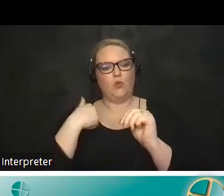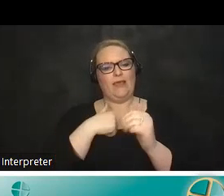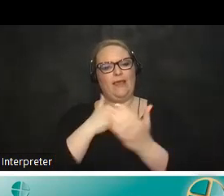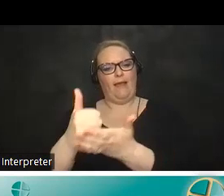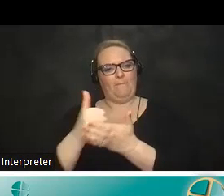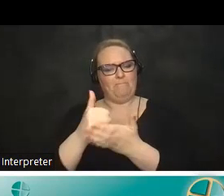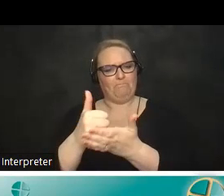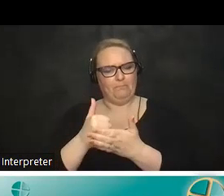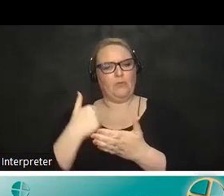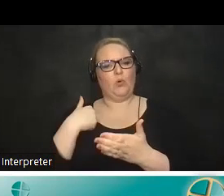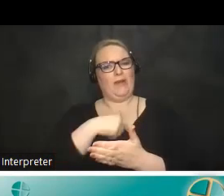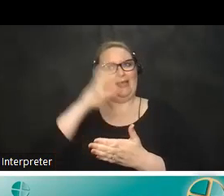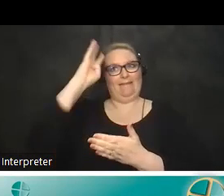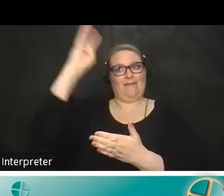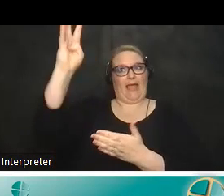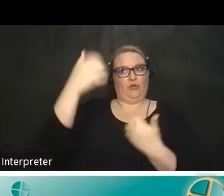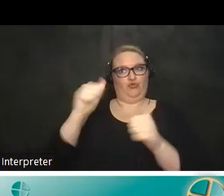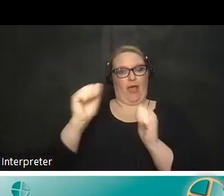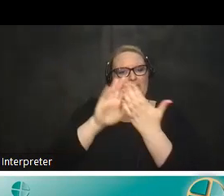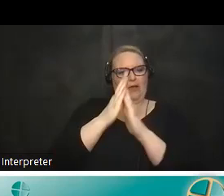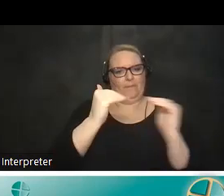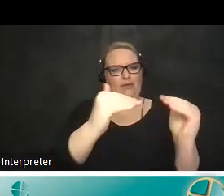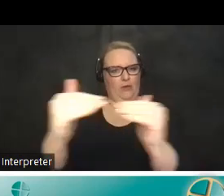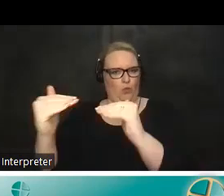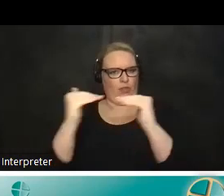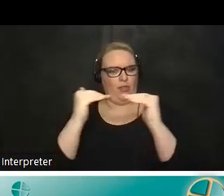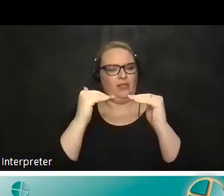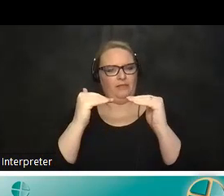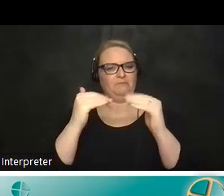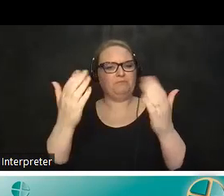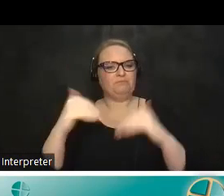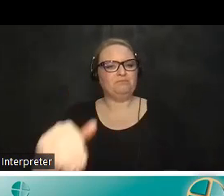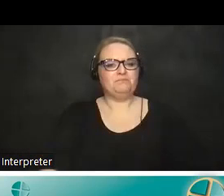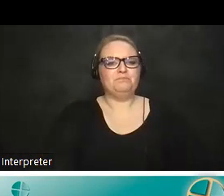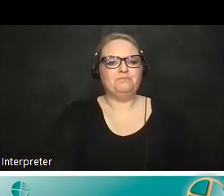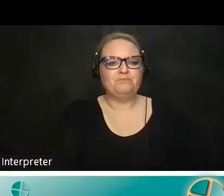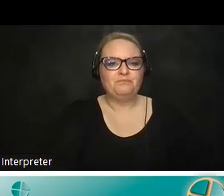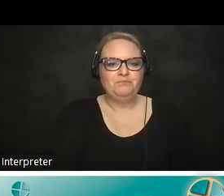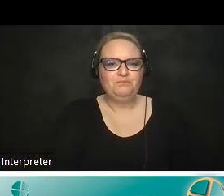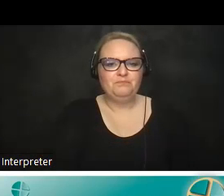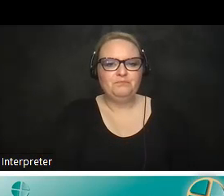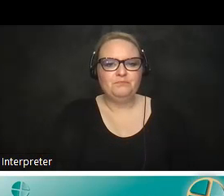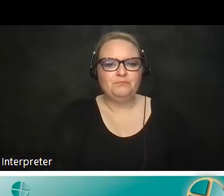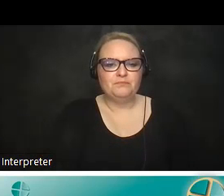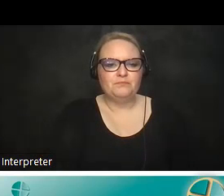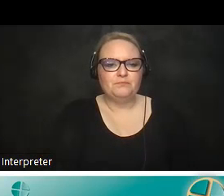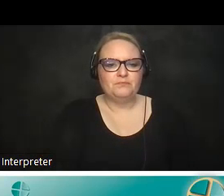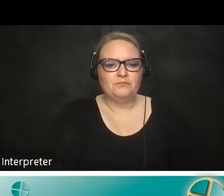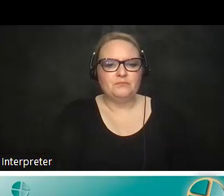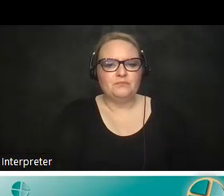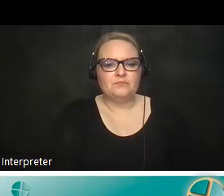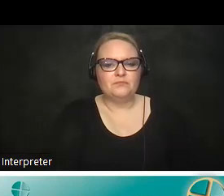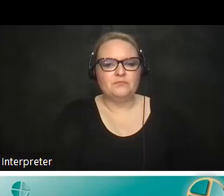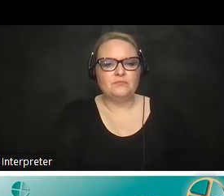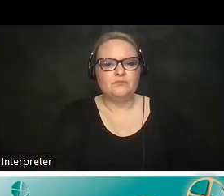greater good and try to make things equal for everybody um next um the reason for